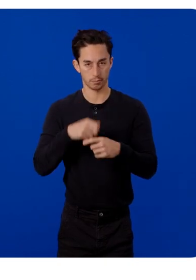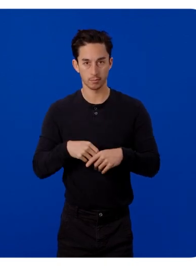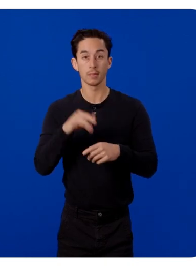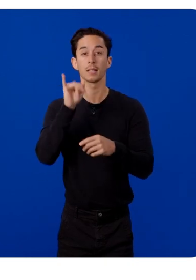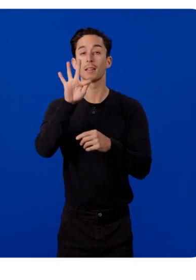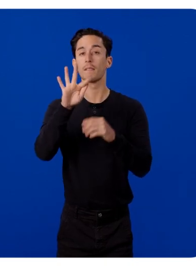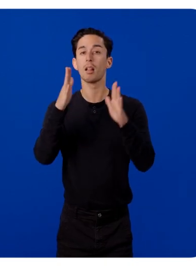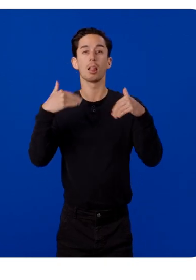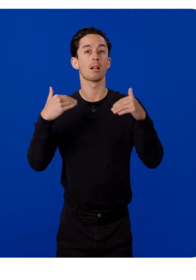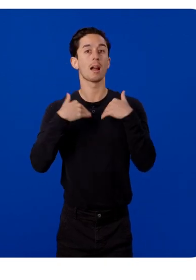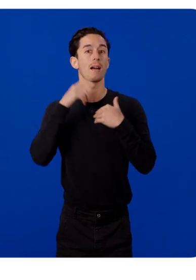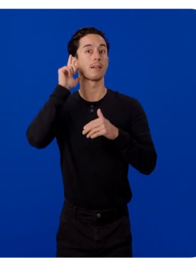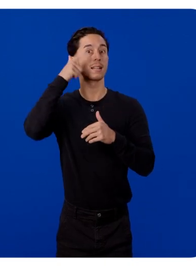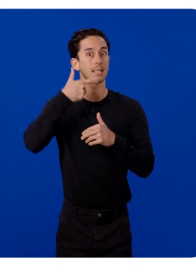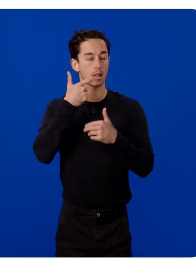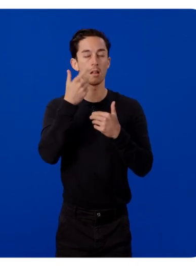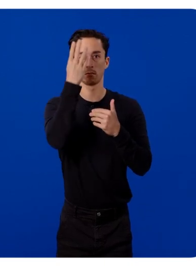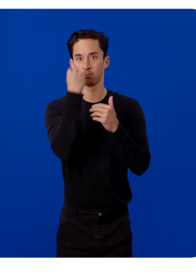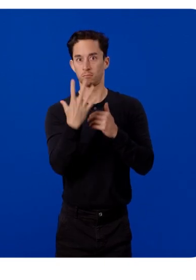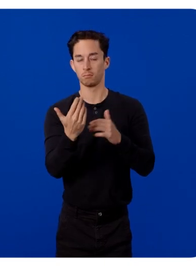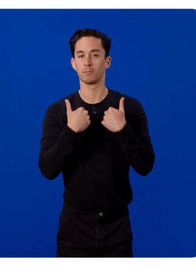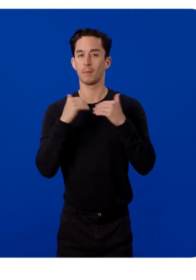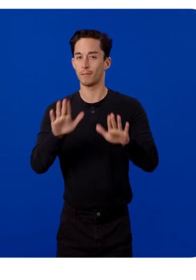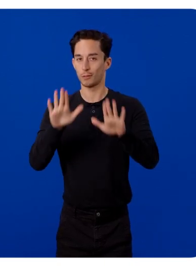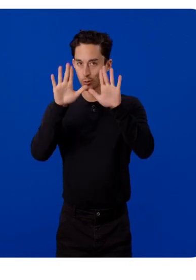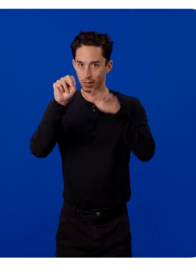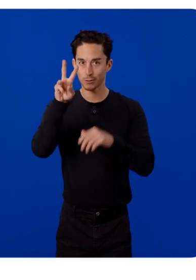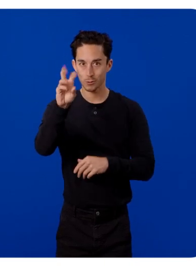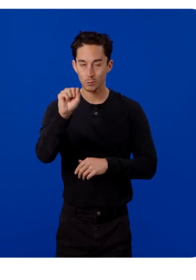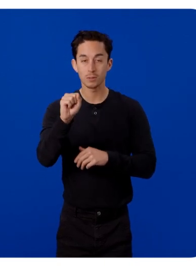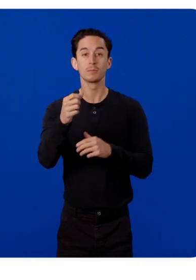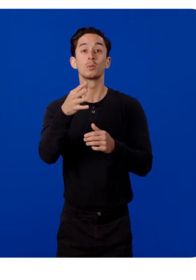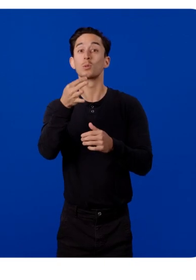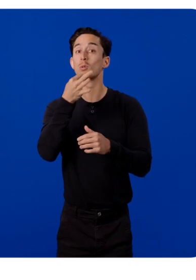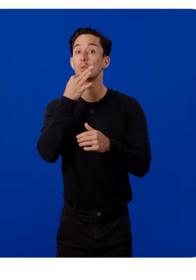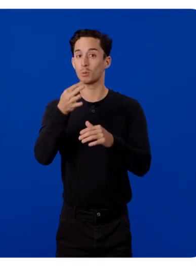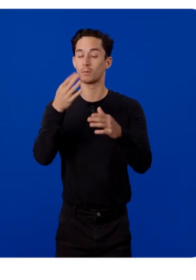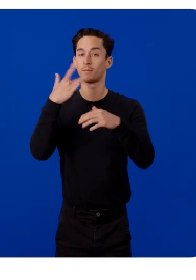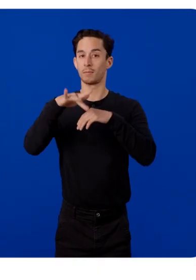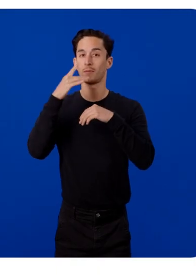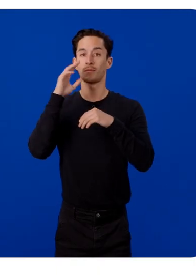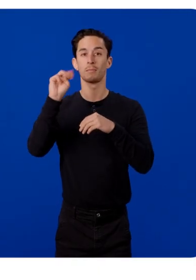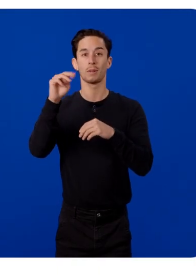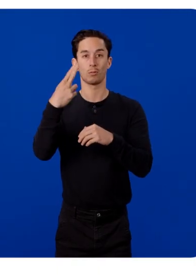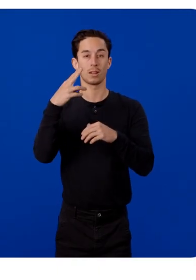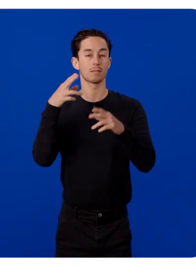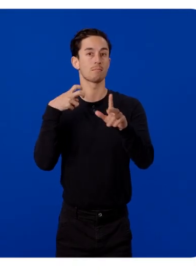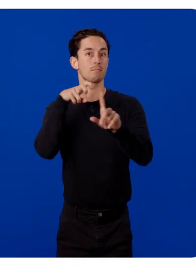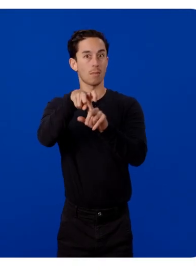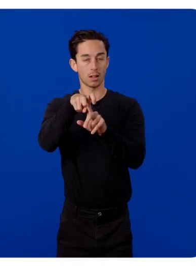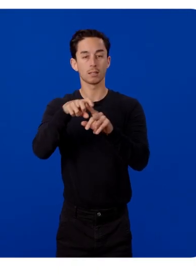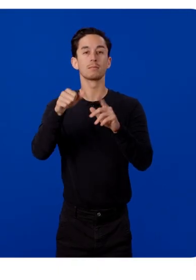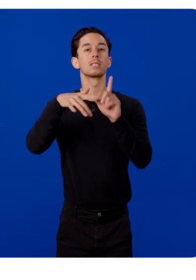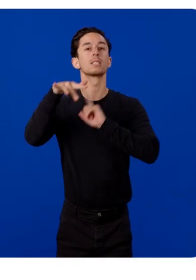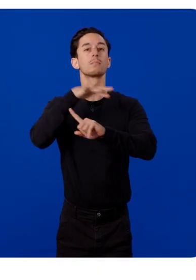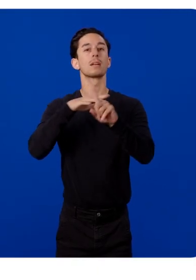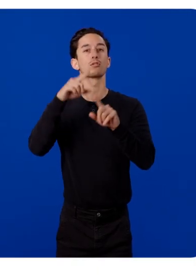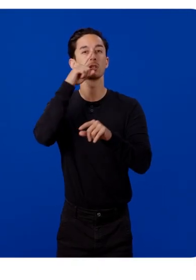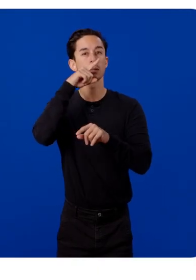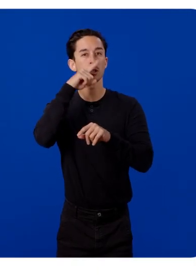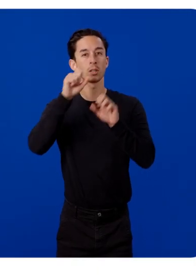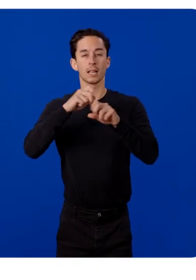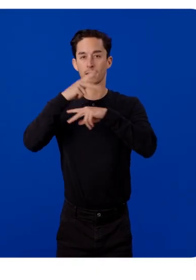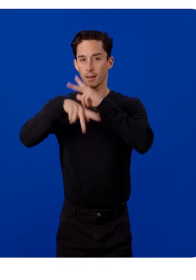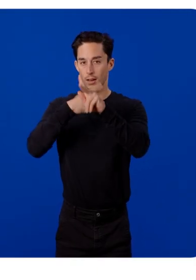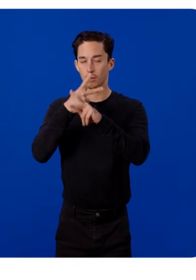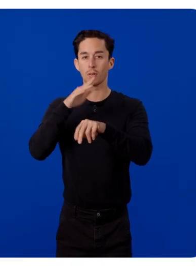For those of you who don't yet have a headset, I've got great news. Coming soon to the Meta Horizon plugin, Spatial Simulator lets you